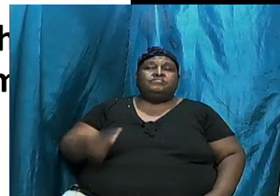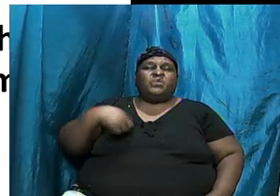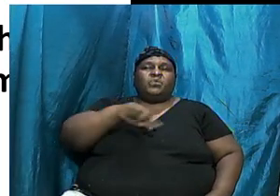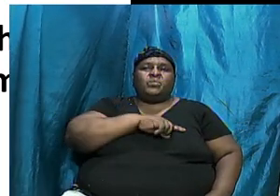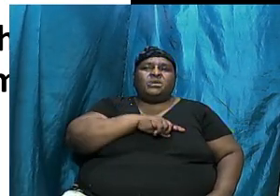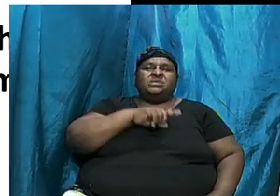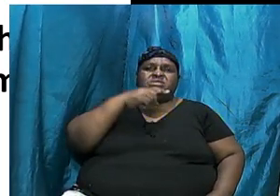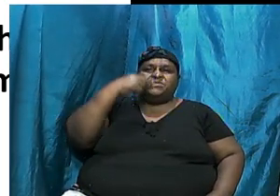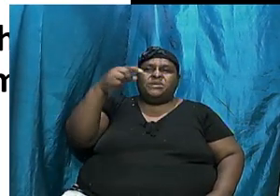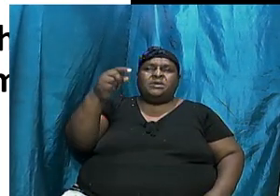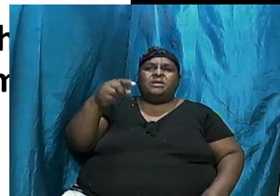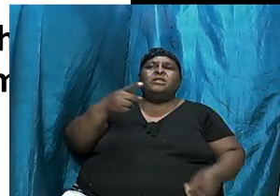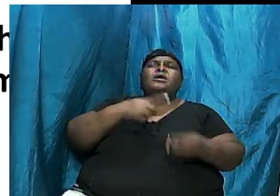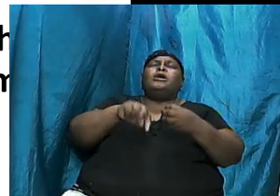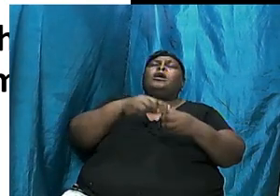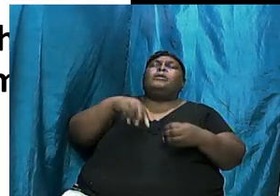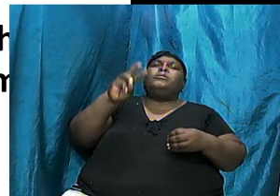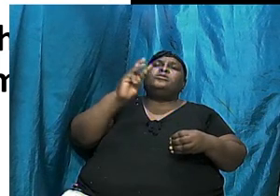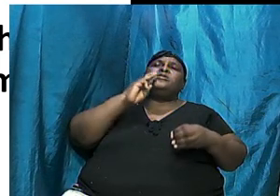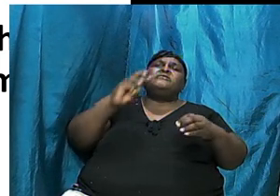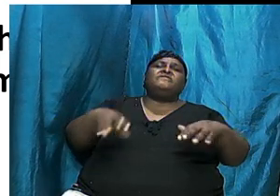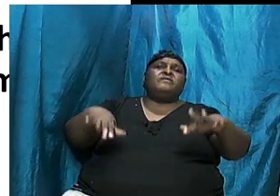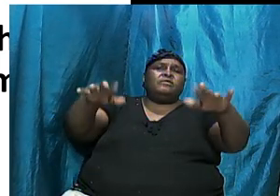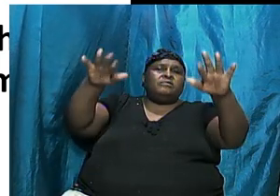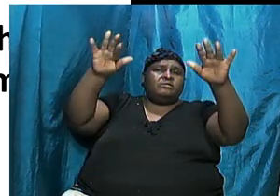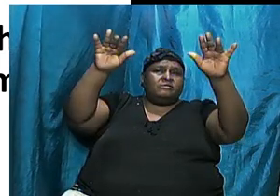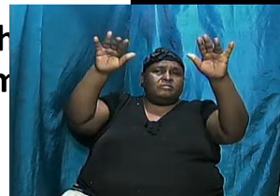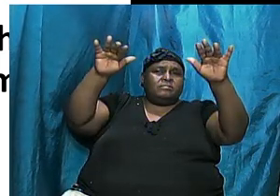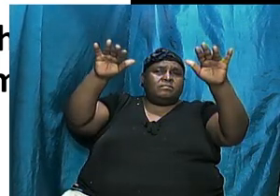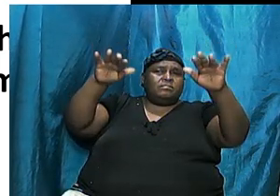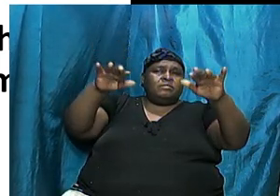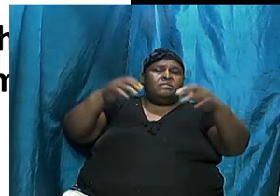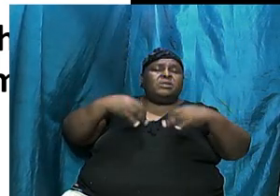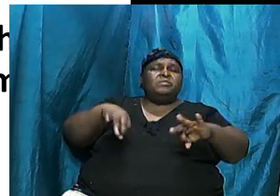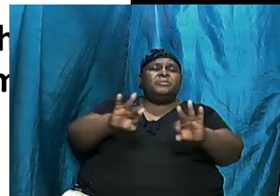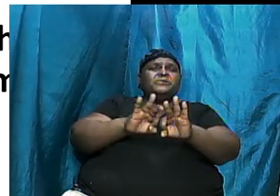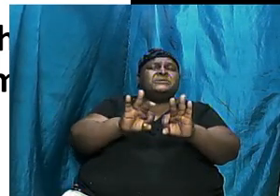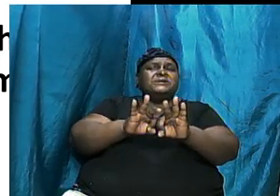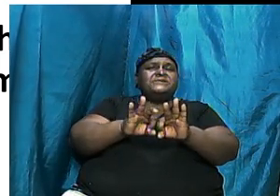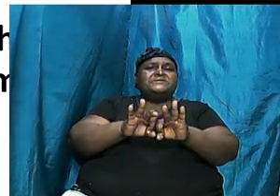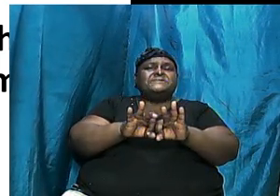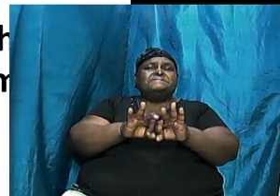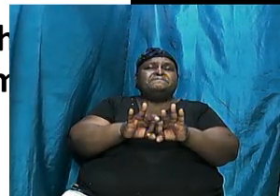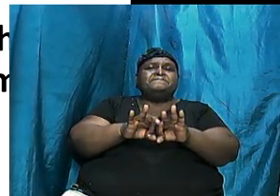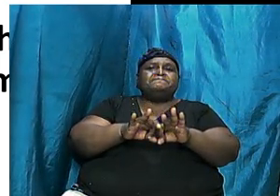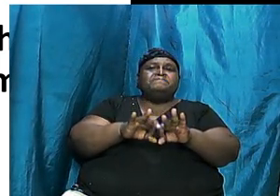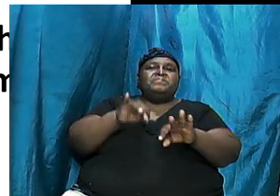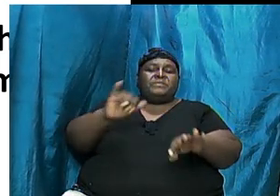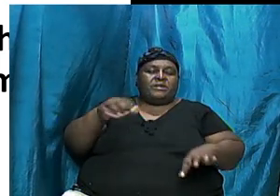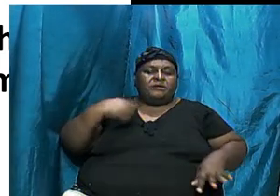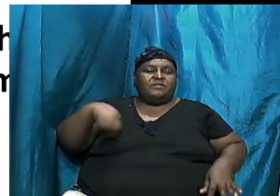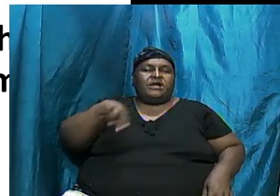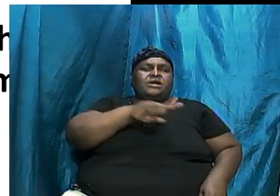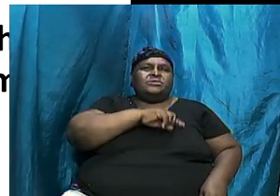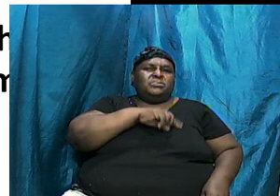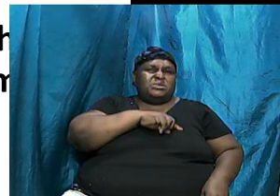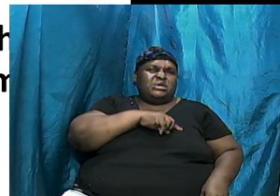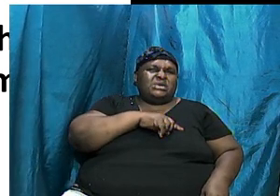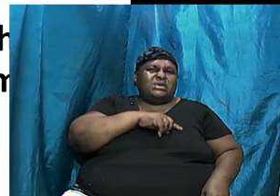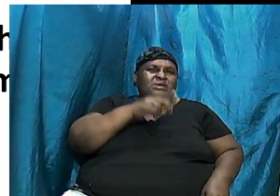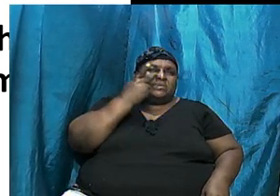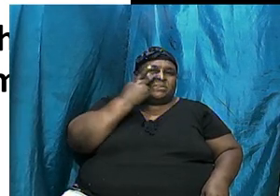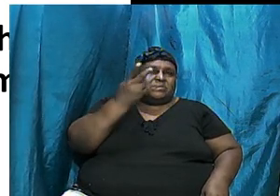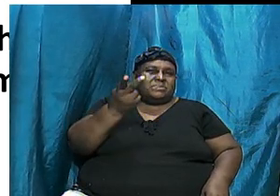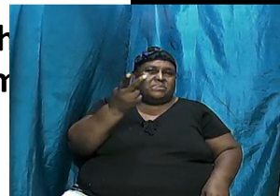about the flood. It is important that we pick up, that we